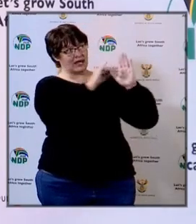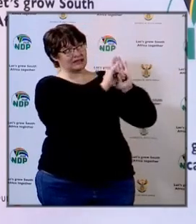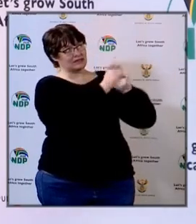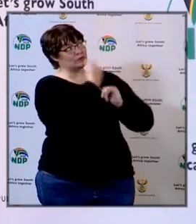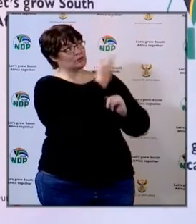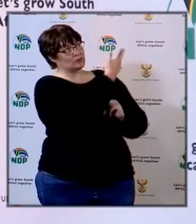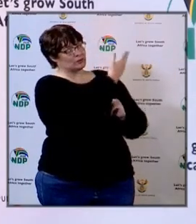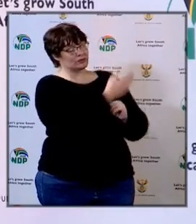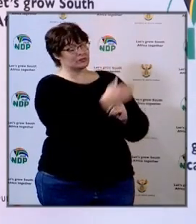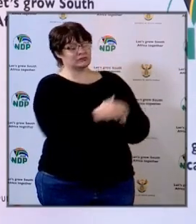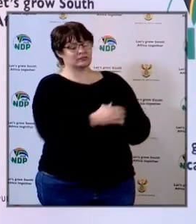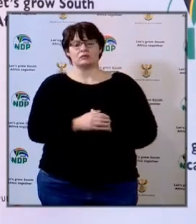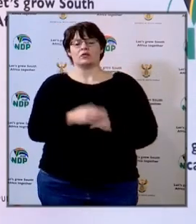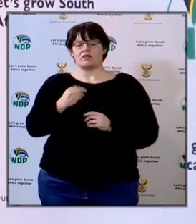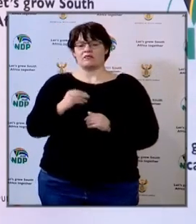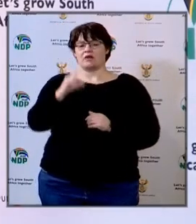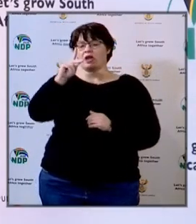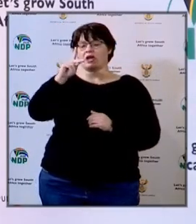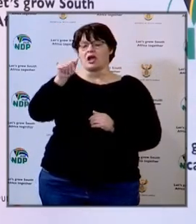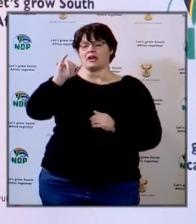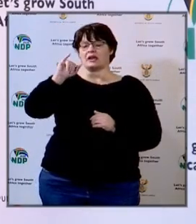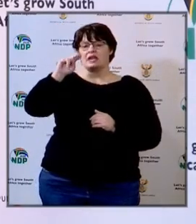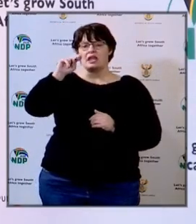identify them please for us